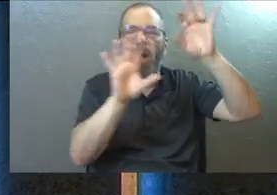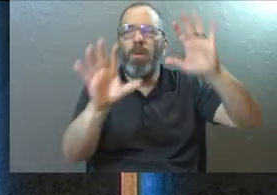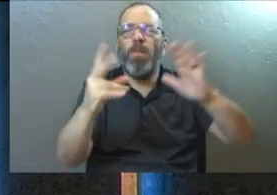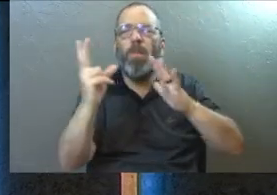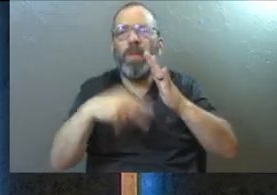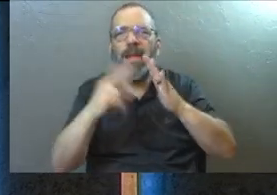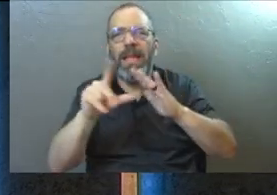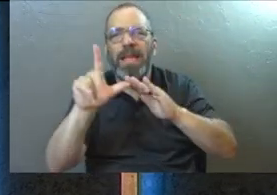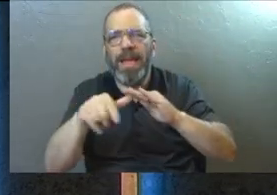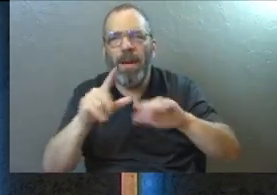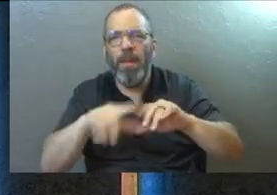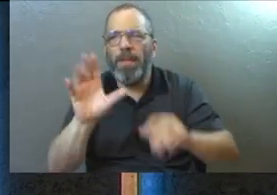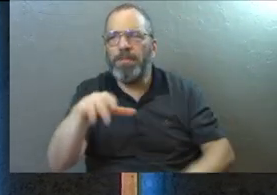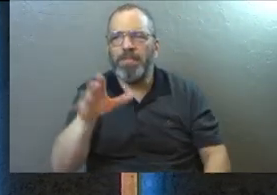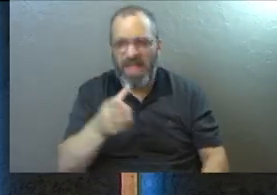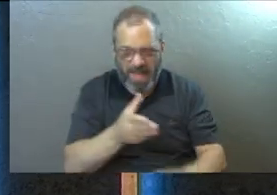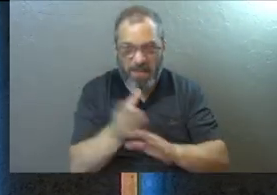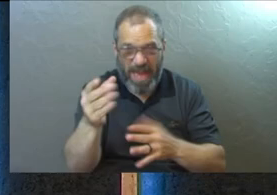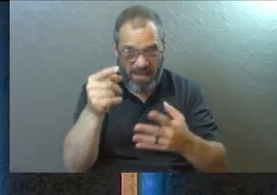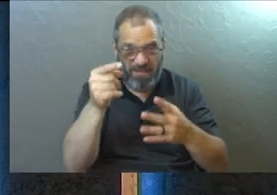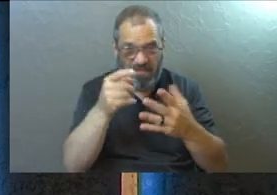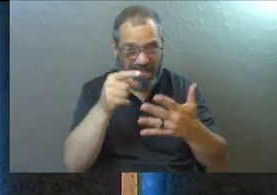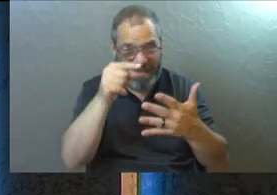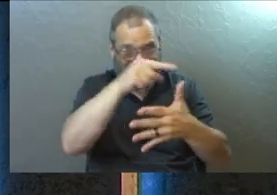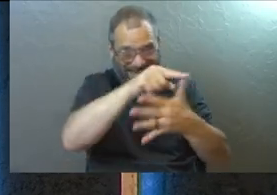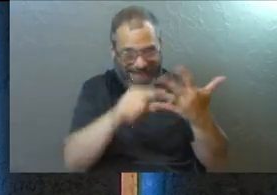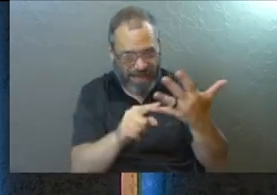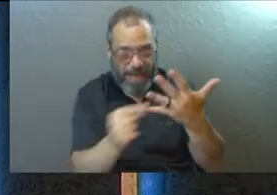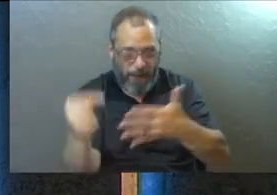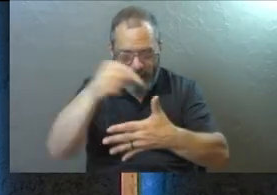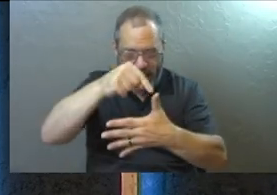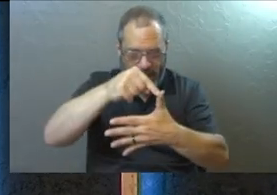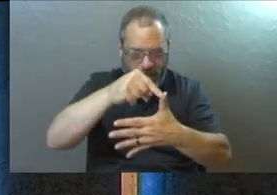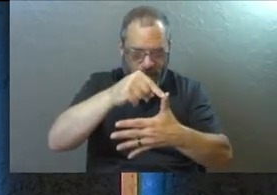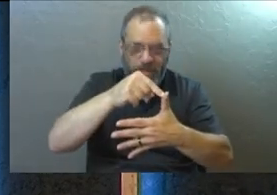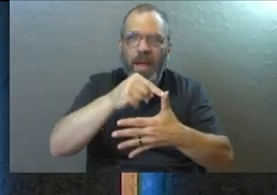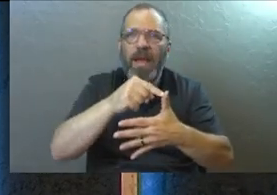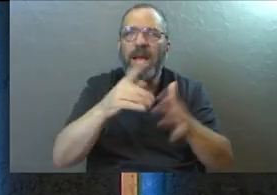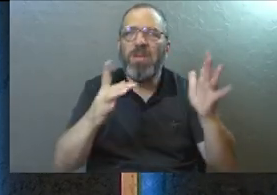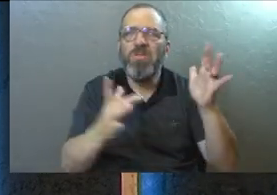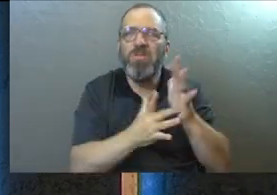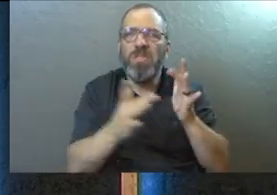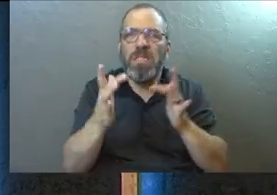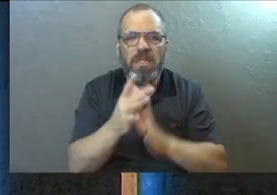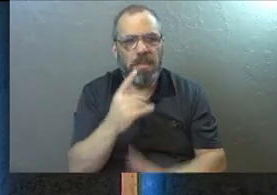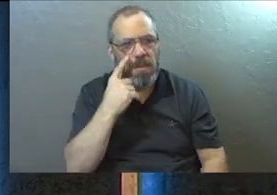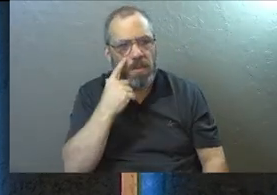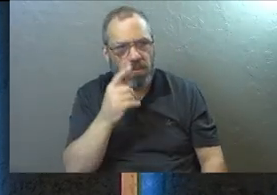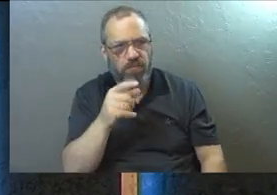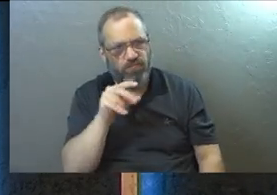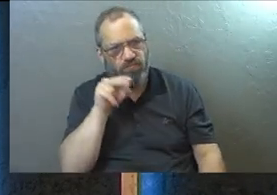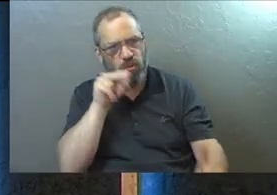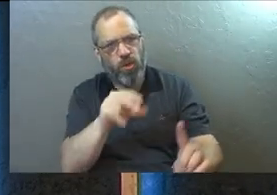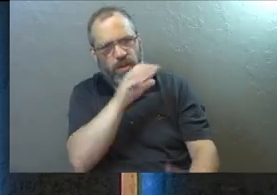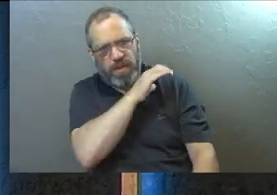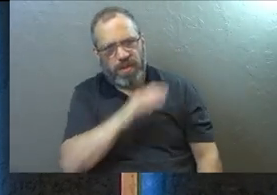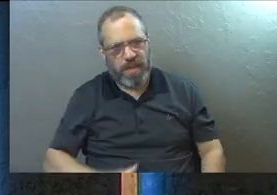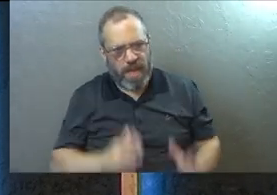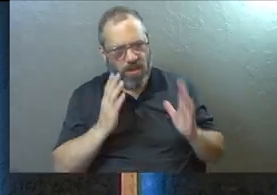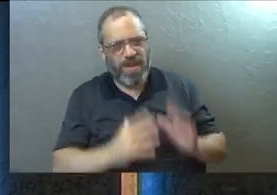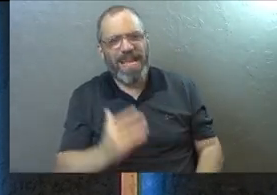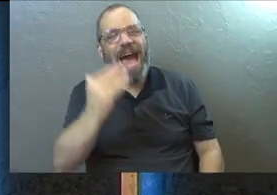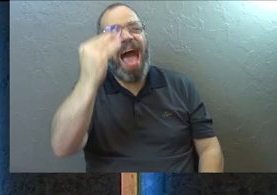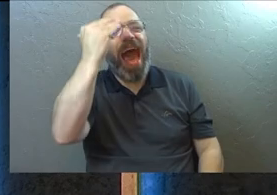can go back and read it later. I'm just going to tell you the main point there. Jesus was used to looking at Christians, to looking at God's people and saying,